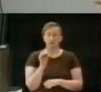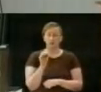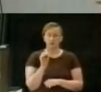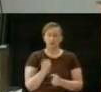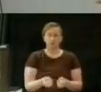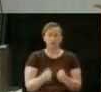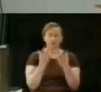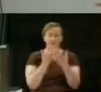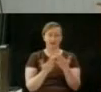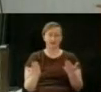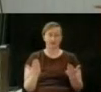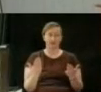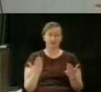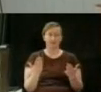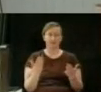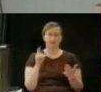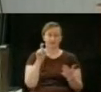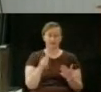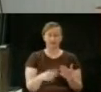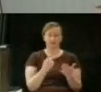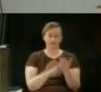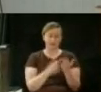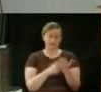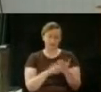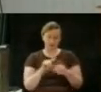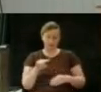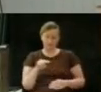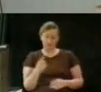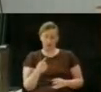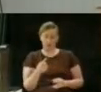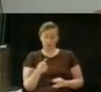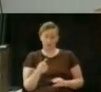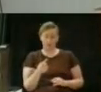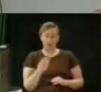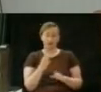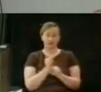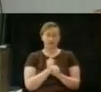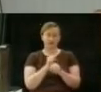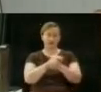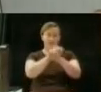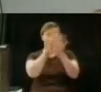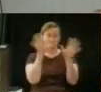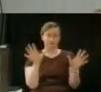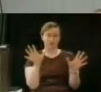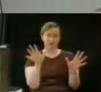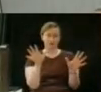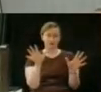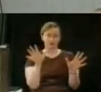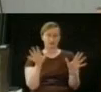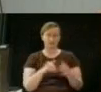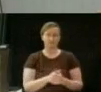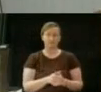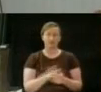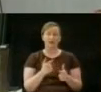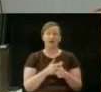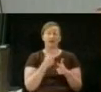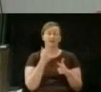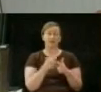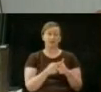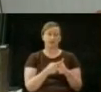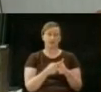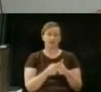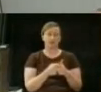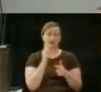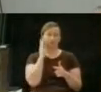And they finally come to an agreement and says this will work. It probably, the process says it will work here. So there's the many things that ought to be